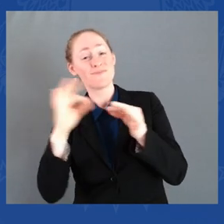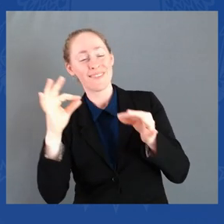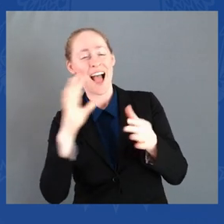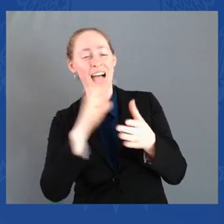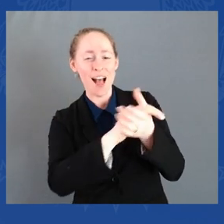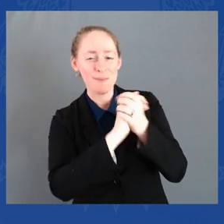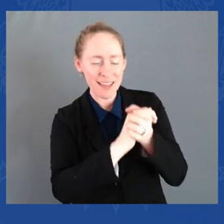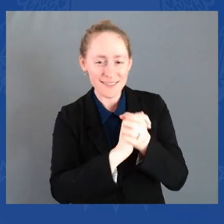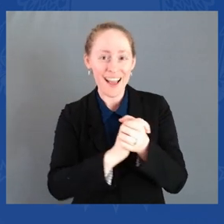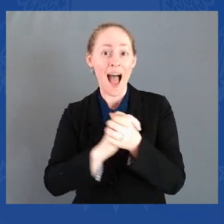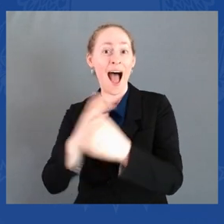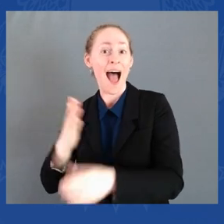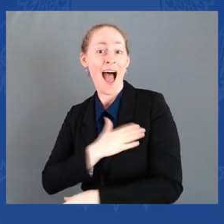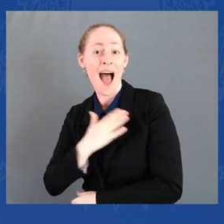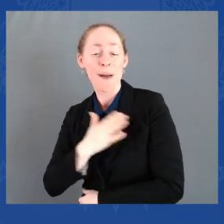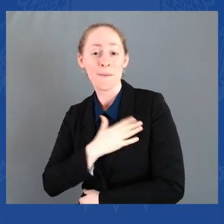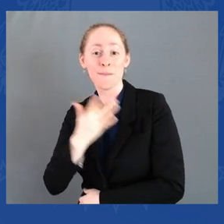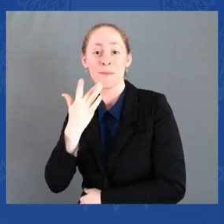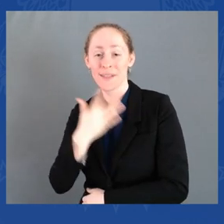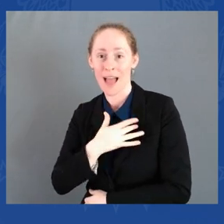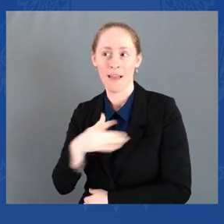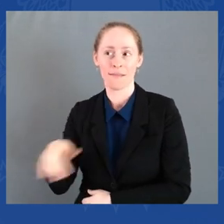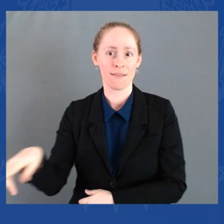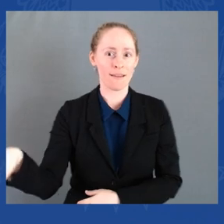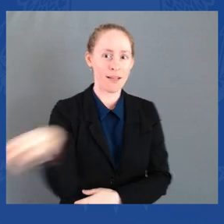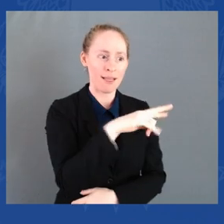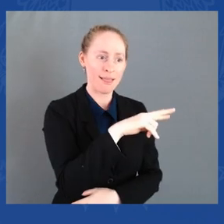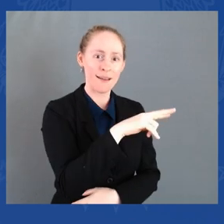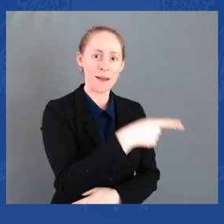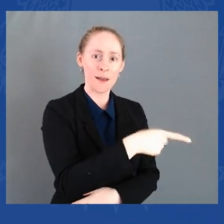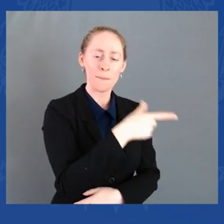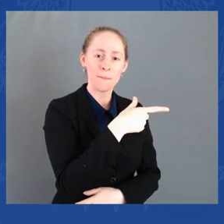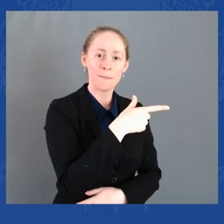said, happy birthday to you as well.